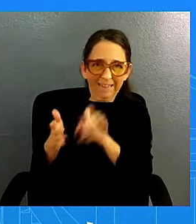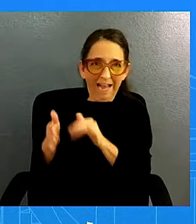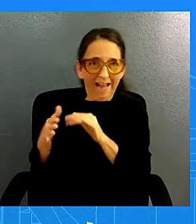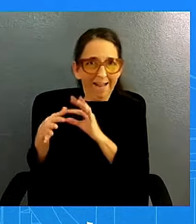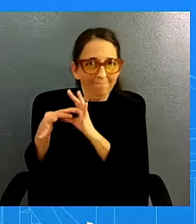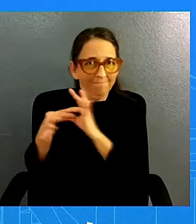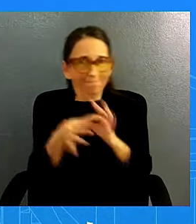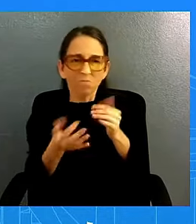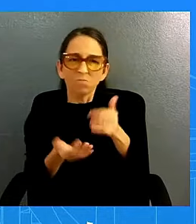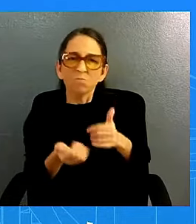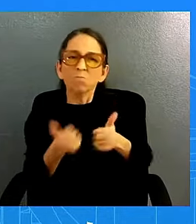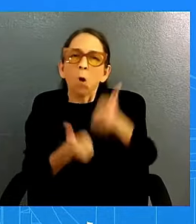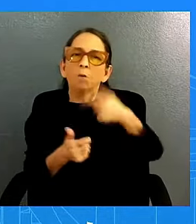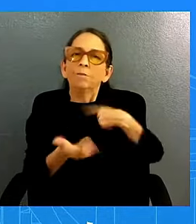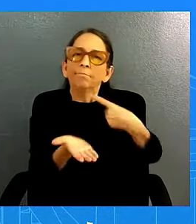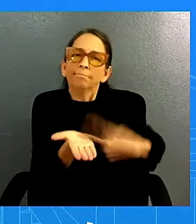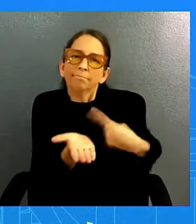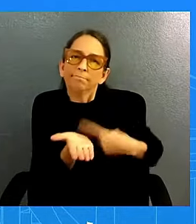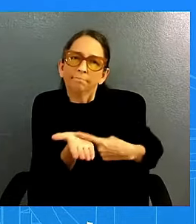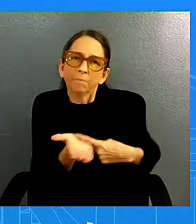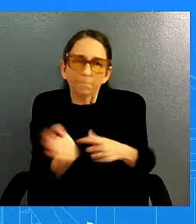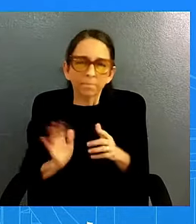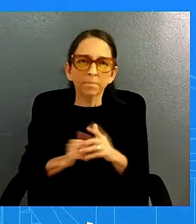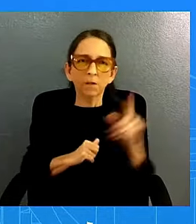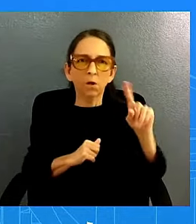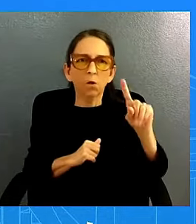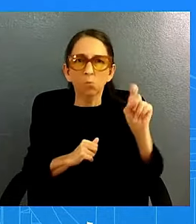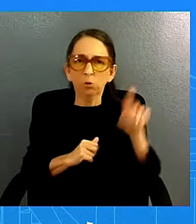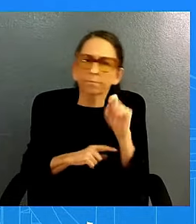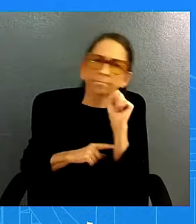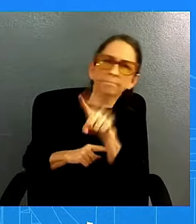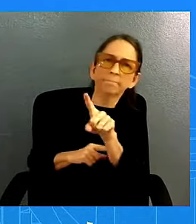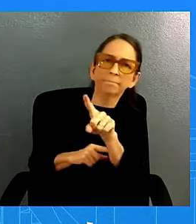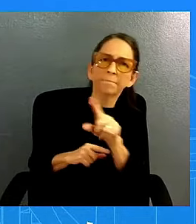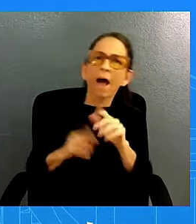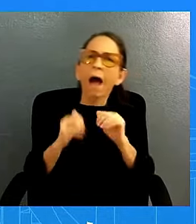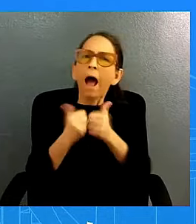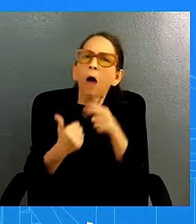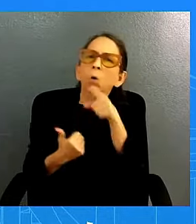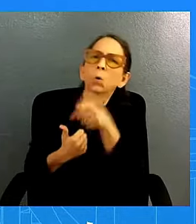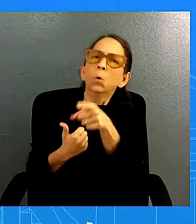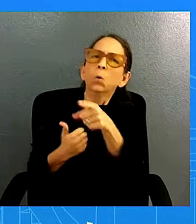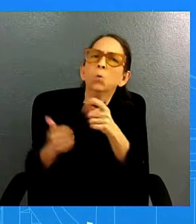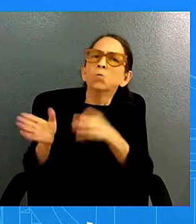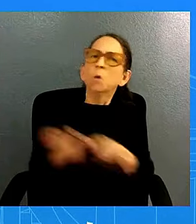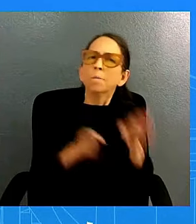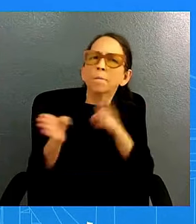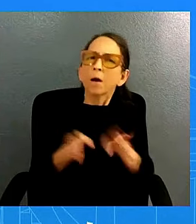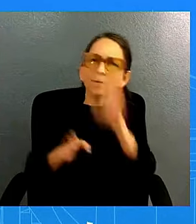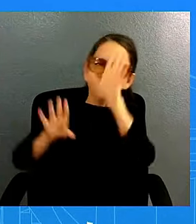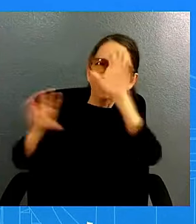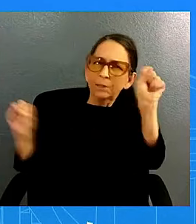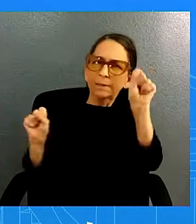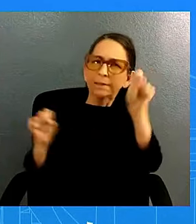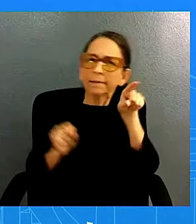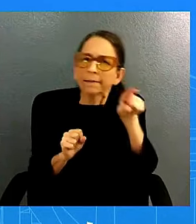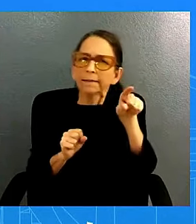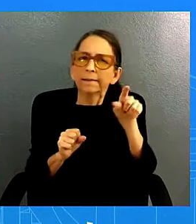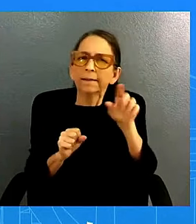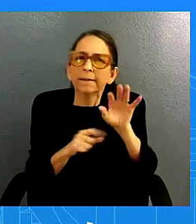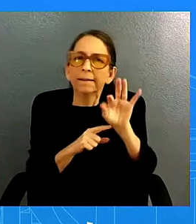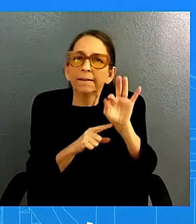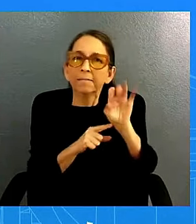did you prepare him for the possibility of the fed making the kind of cut that it did yesterday uh having